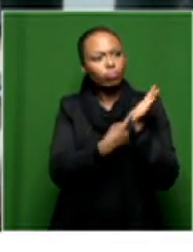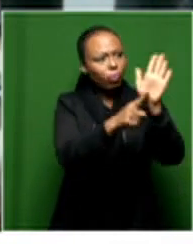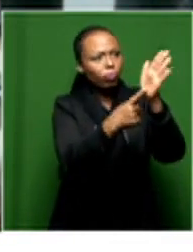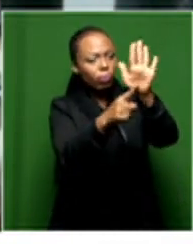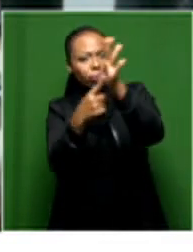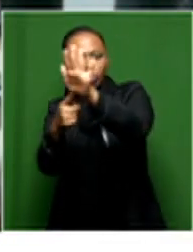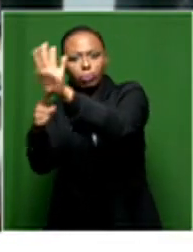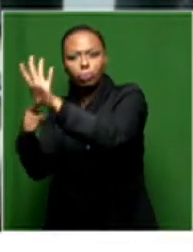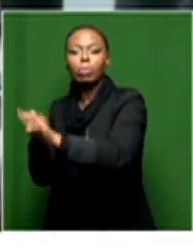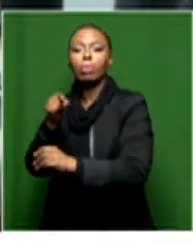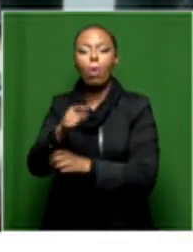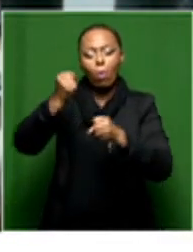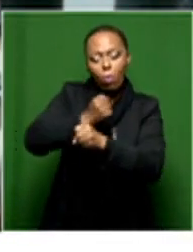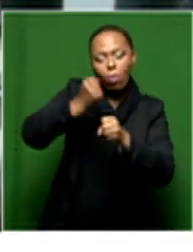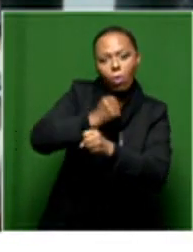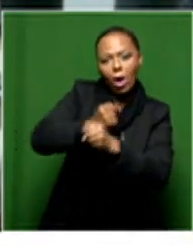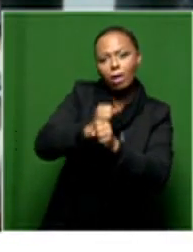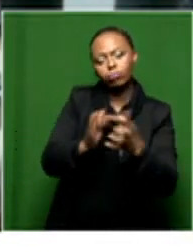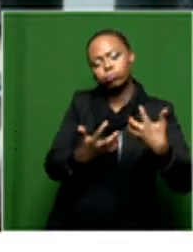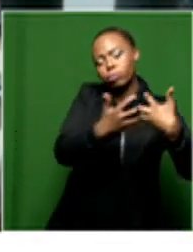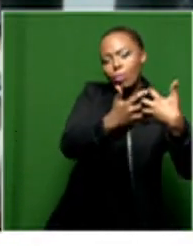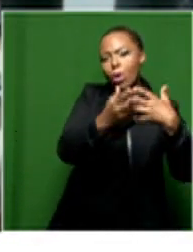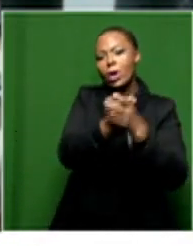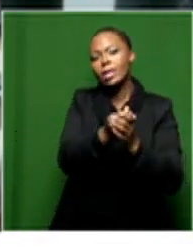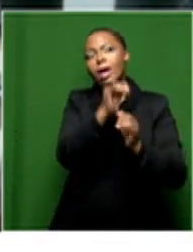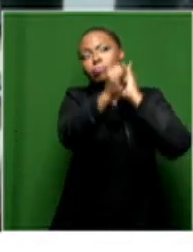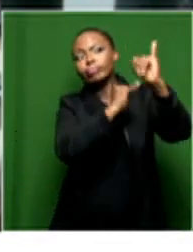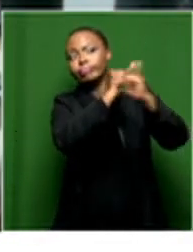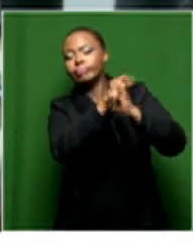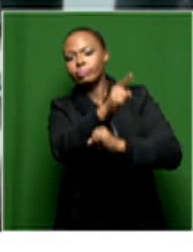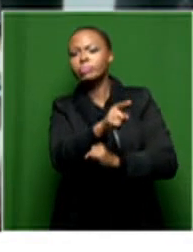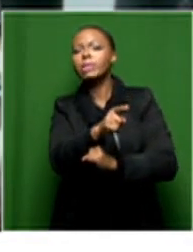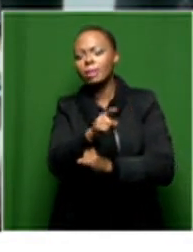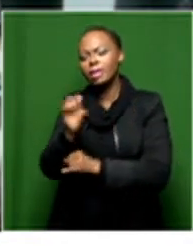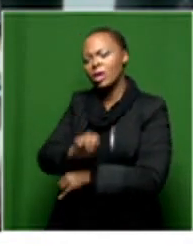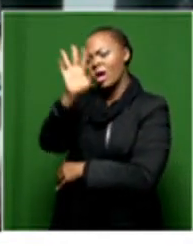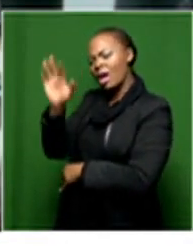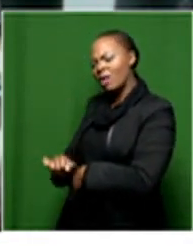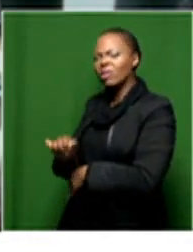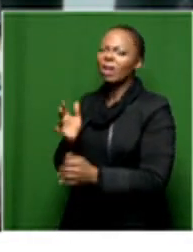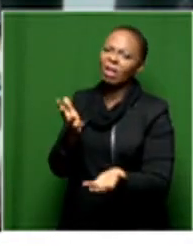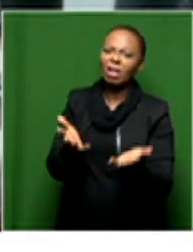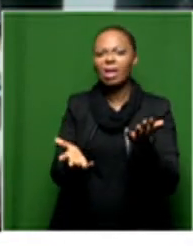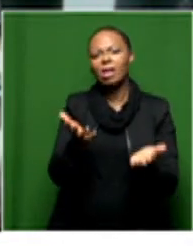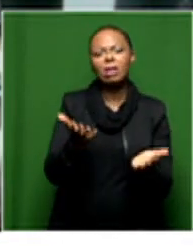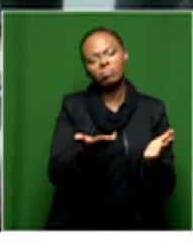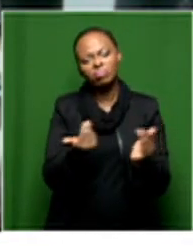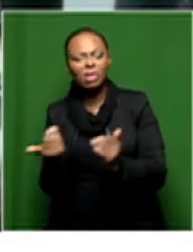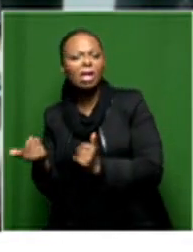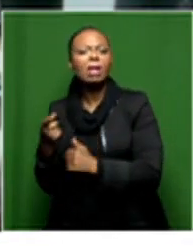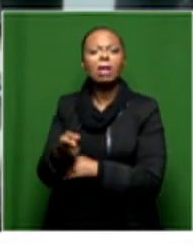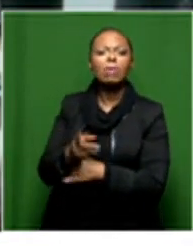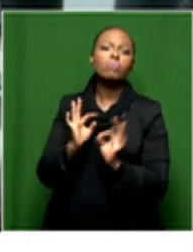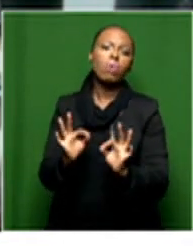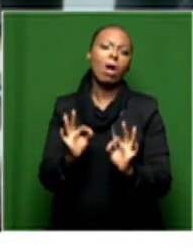with collaborating with such people, South Africans, know, they've received it quite well. And especially